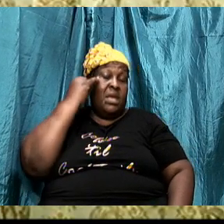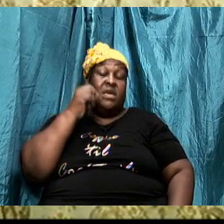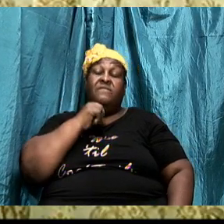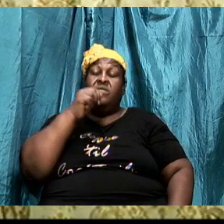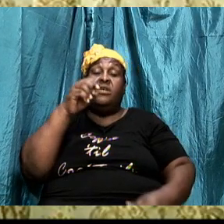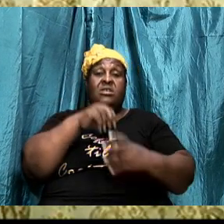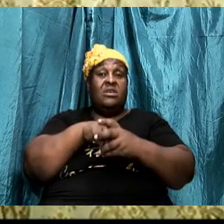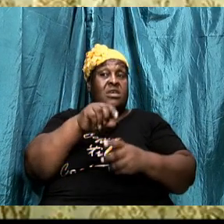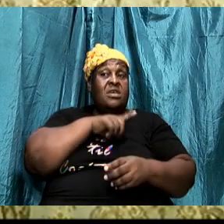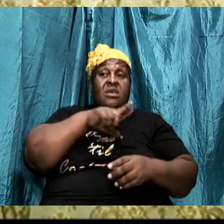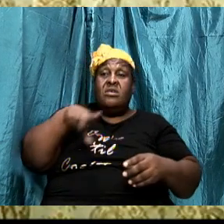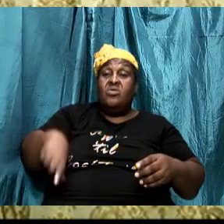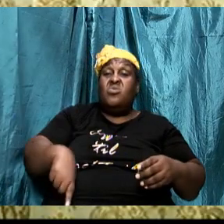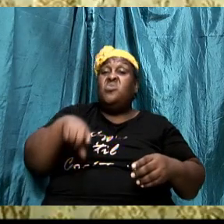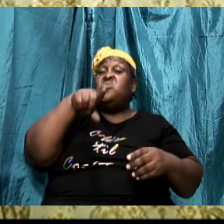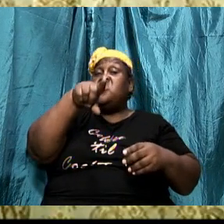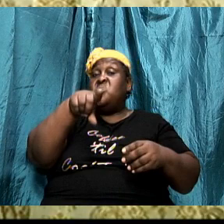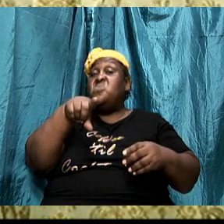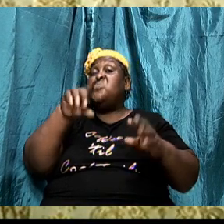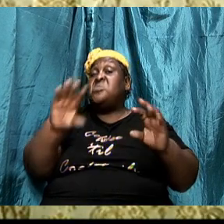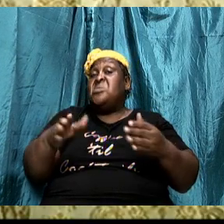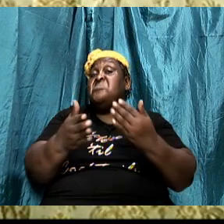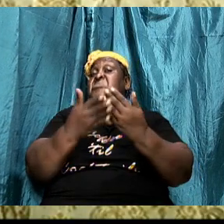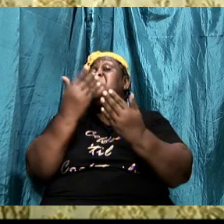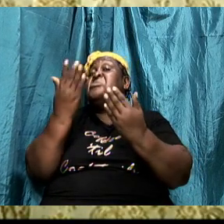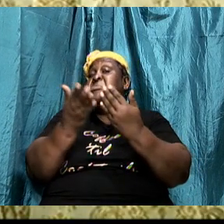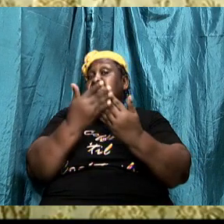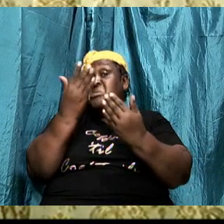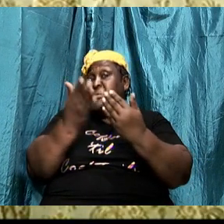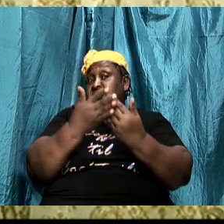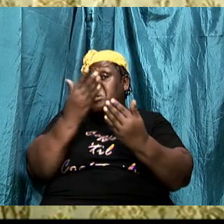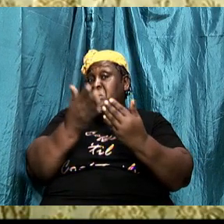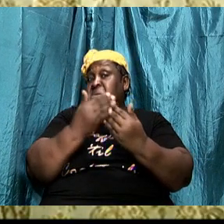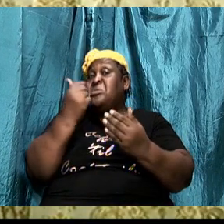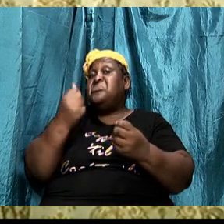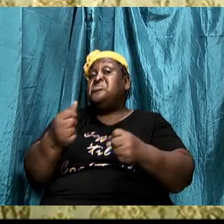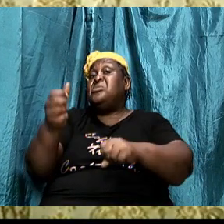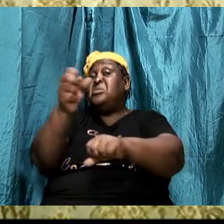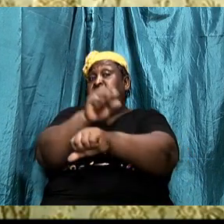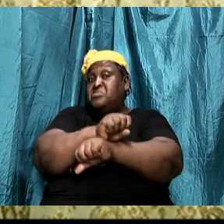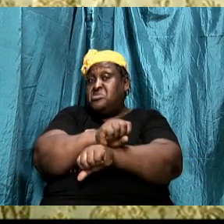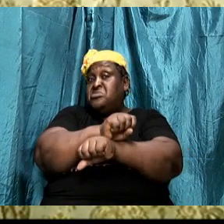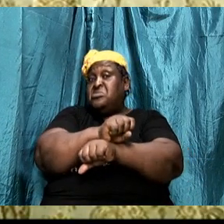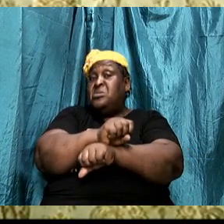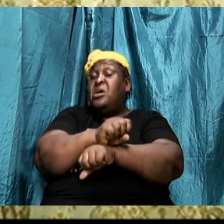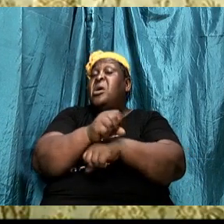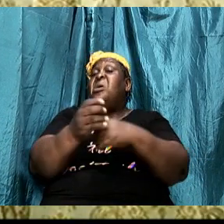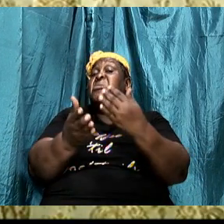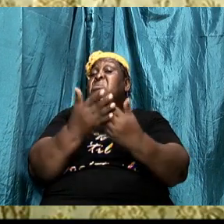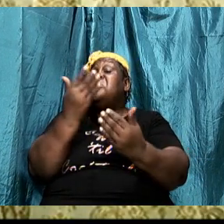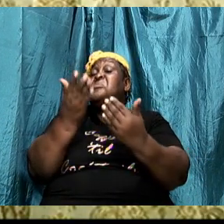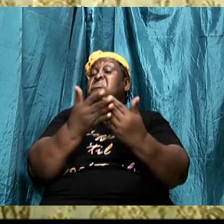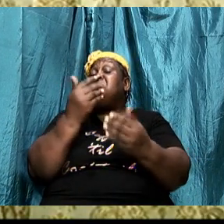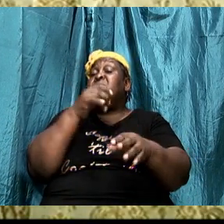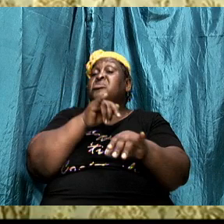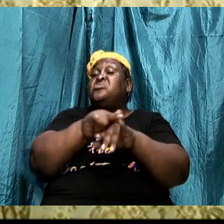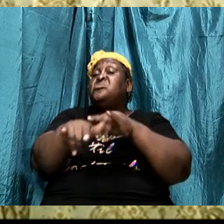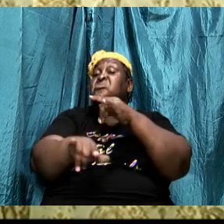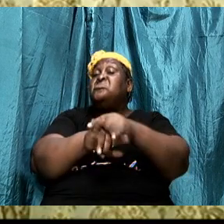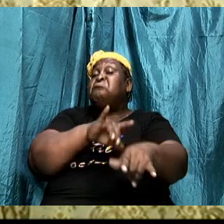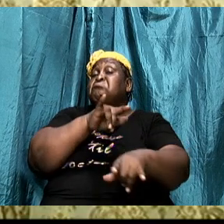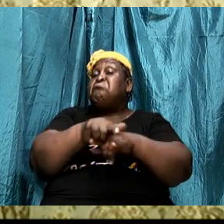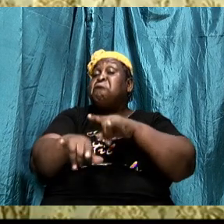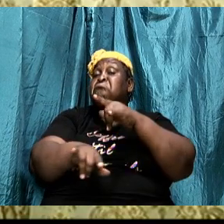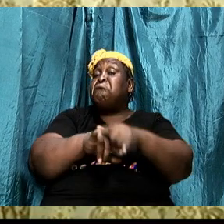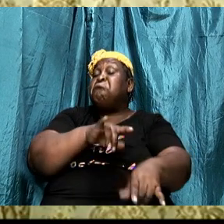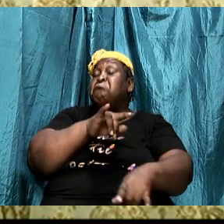you can be easily ambushed, you can be easily overtaken, and the adversary will hold you hostage.